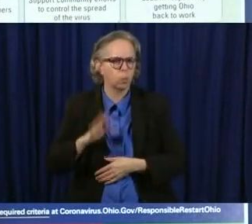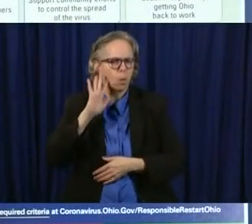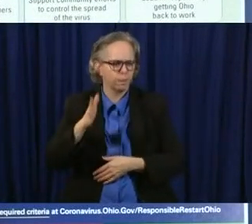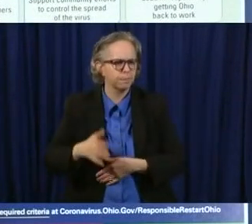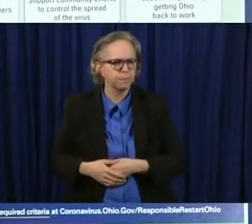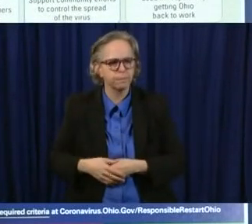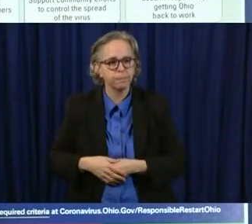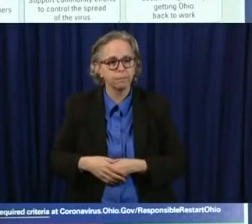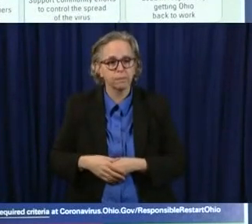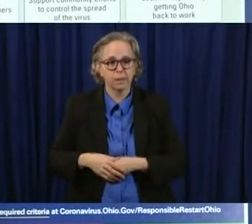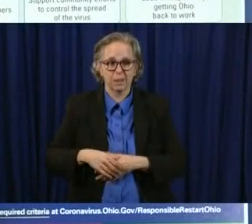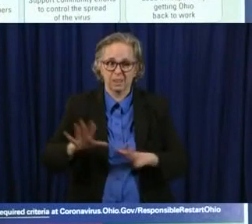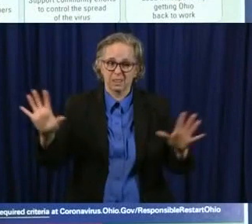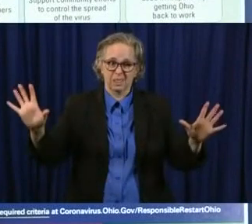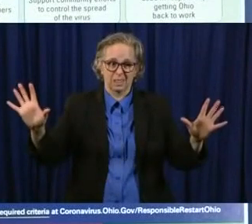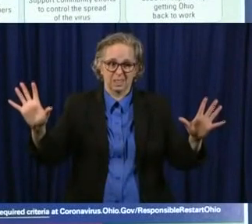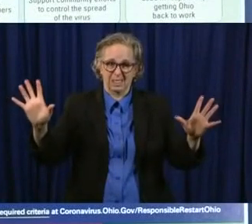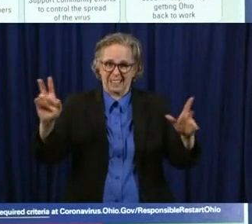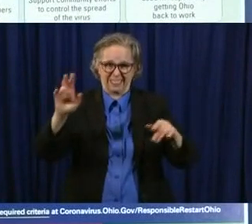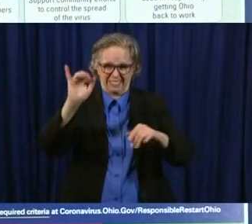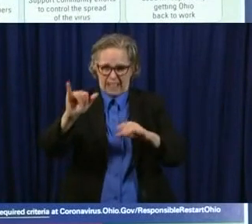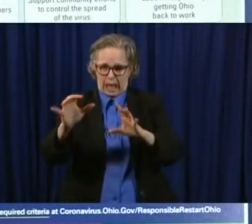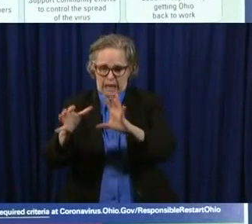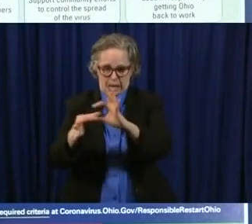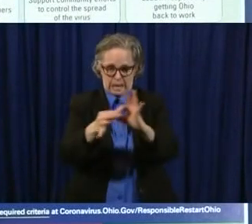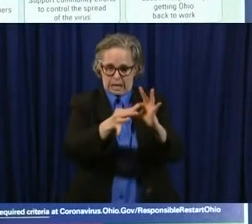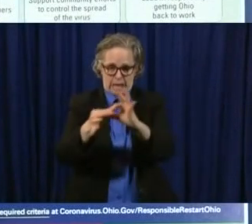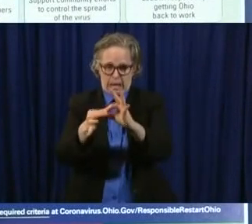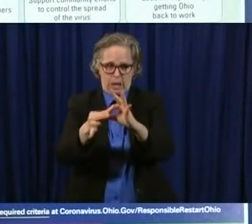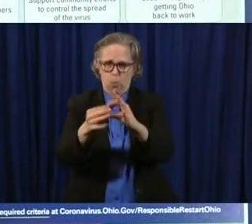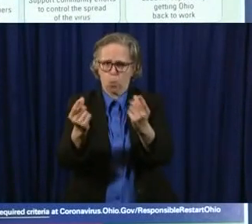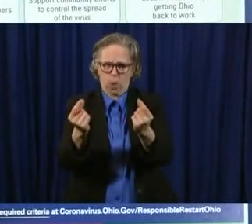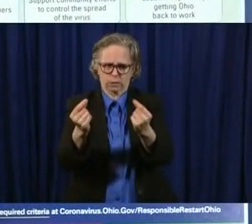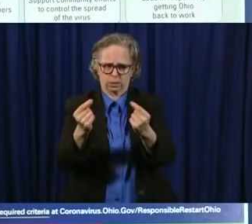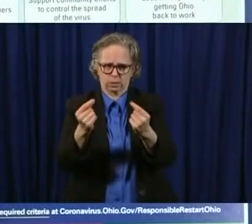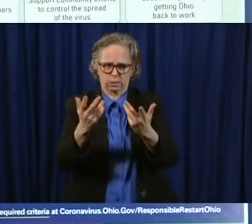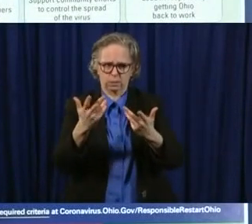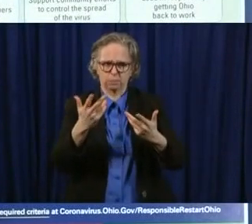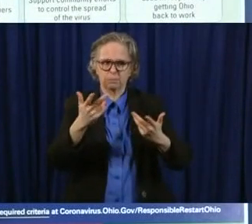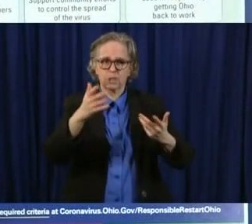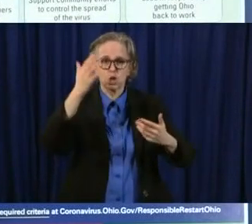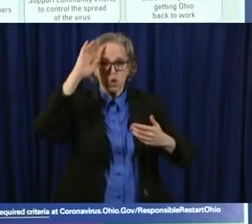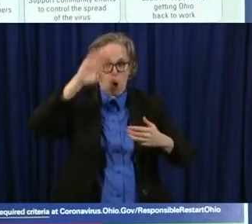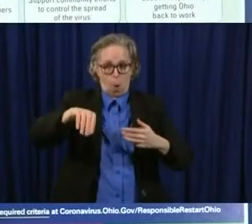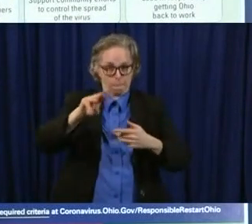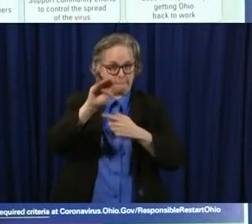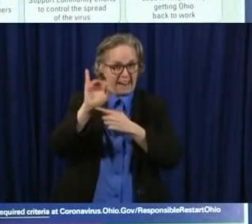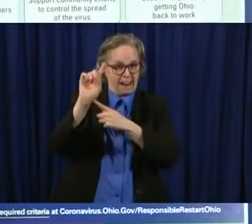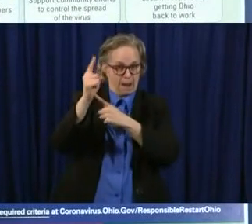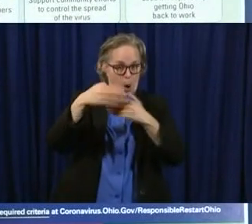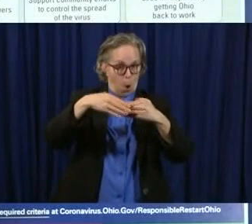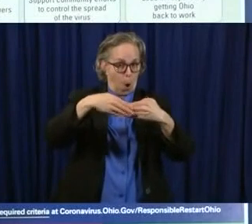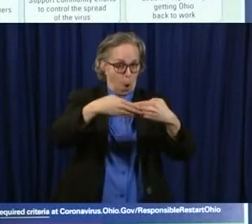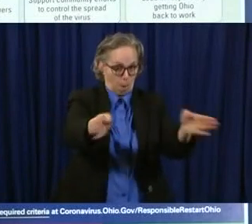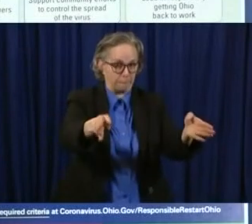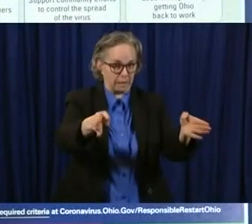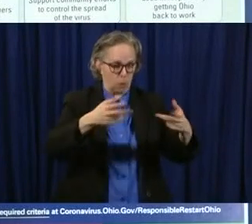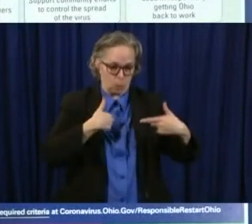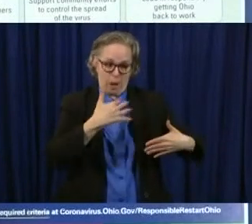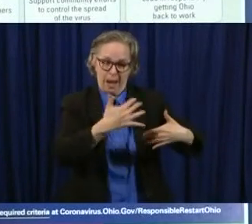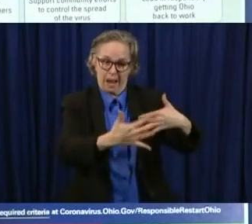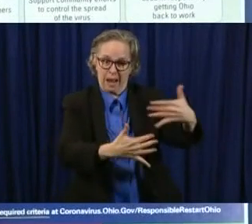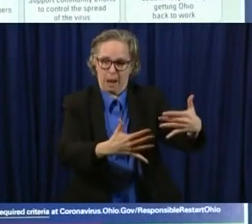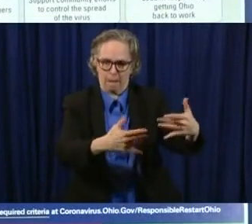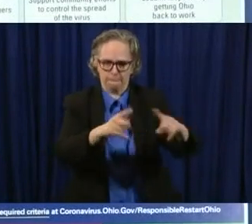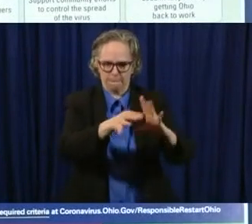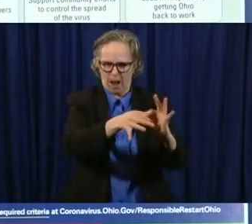relate to getting us moving in May and getting us moving forward. So I'm going to start, Eric, if